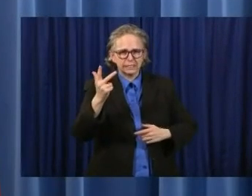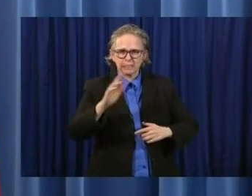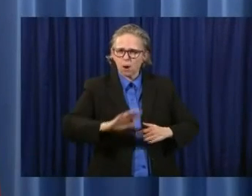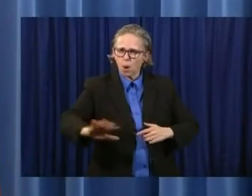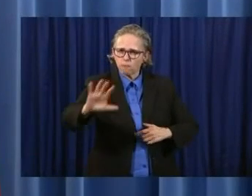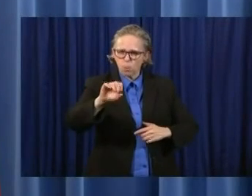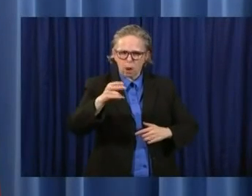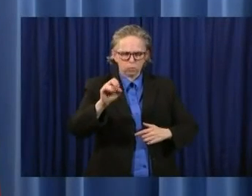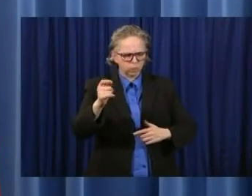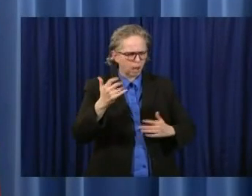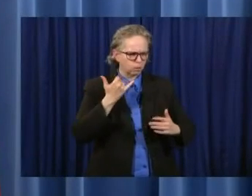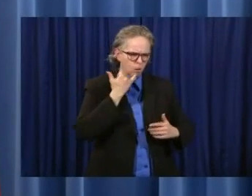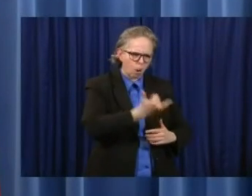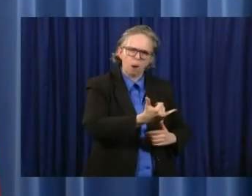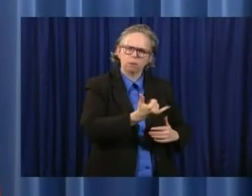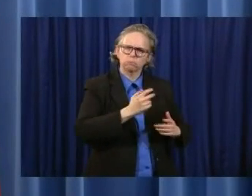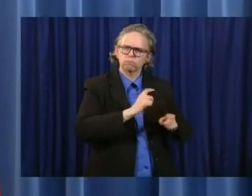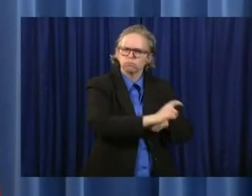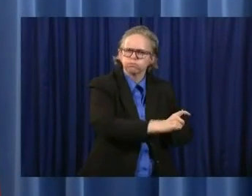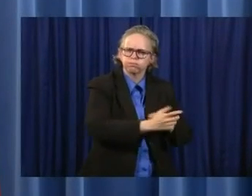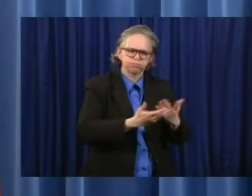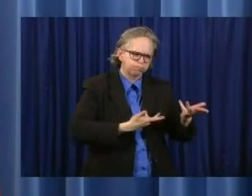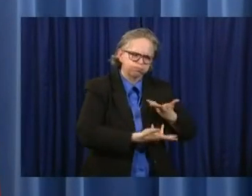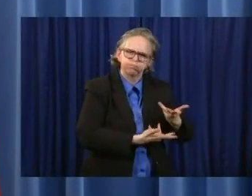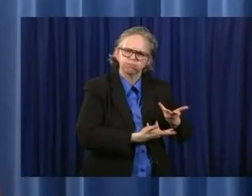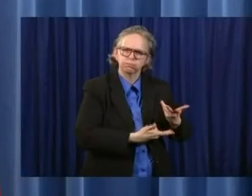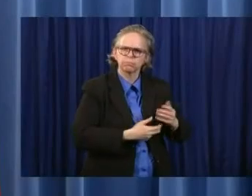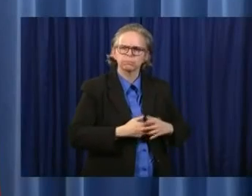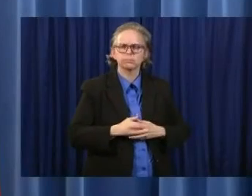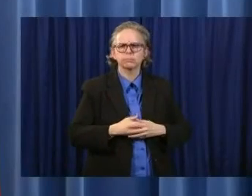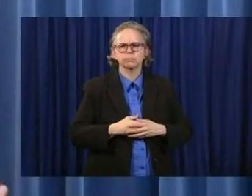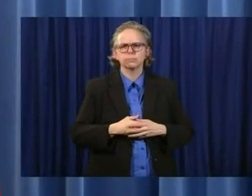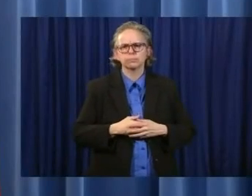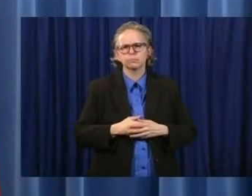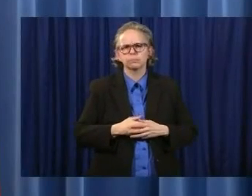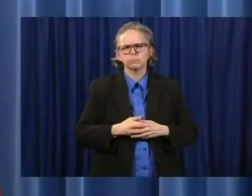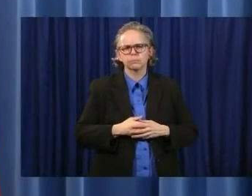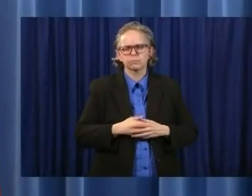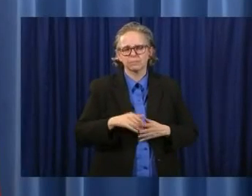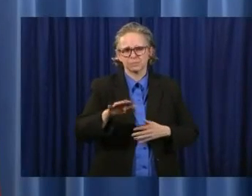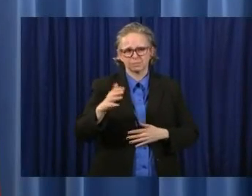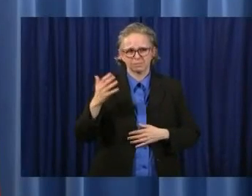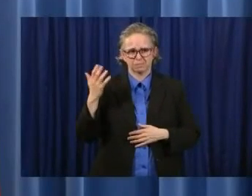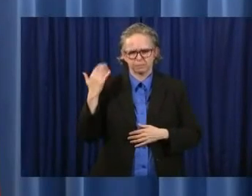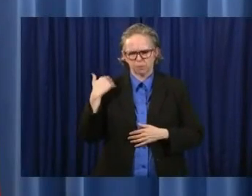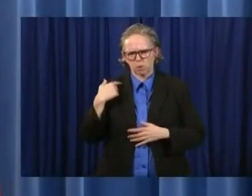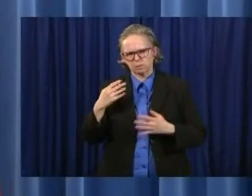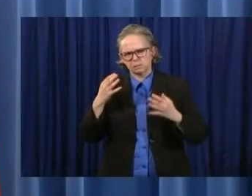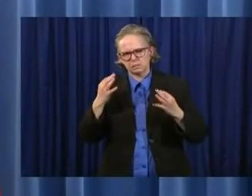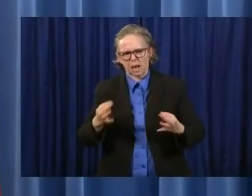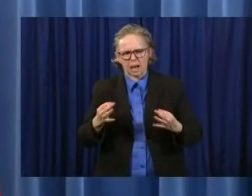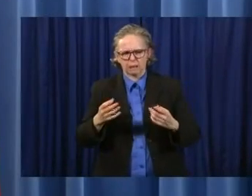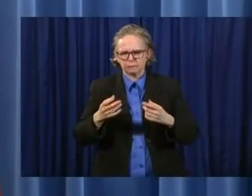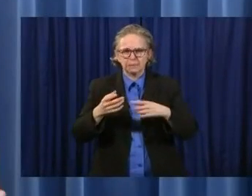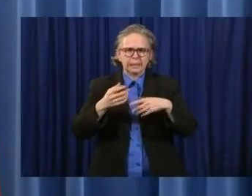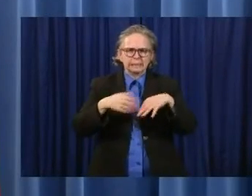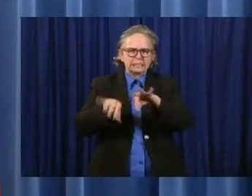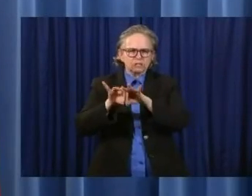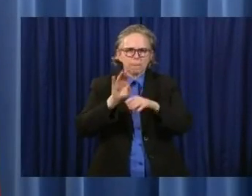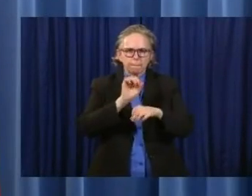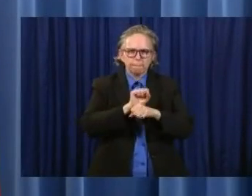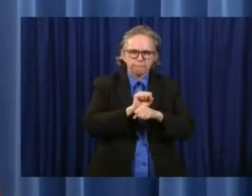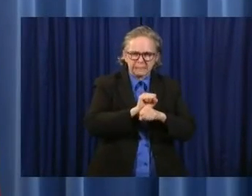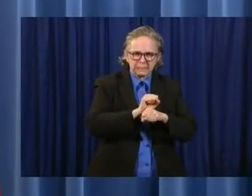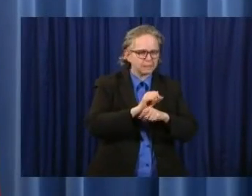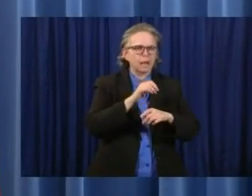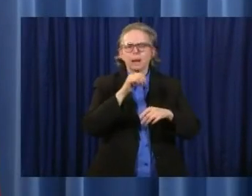tell you that when we were making the distinction between essential businesses and non-essential, people who continue